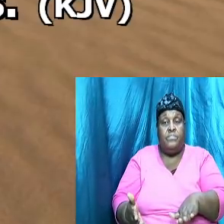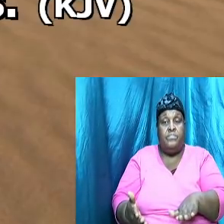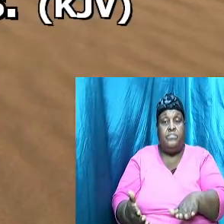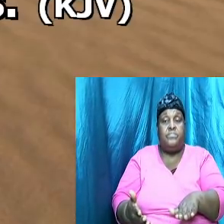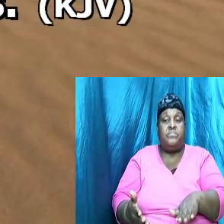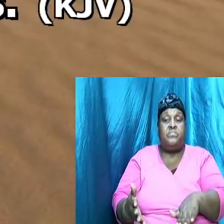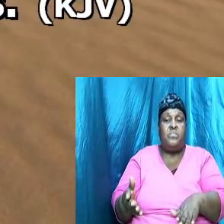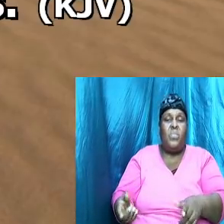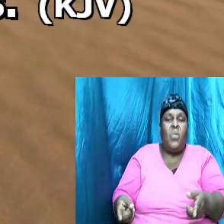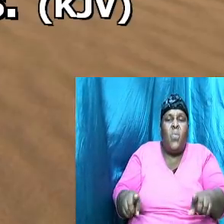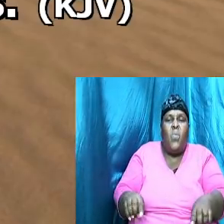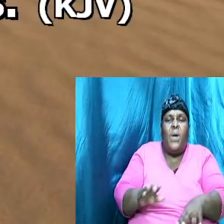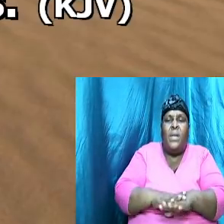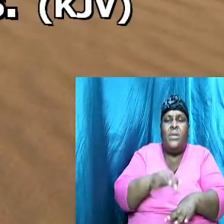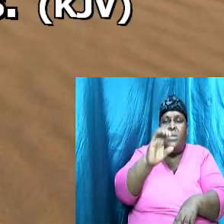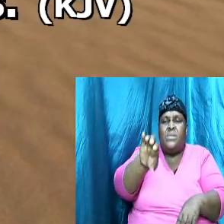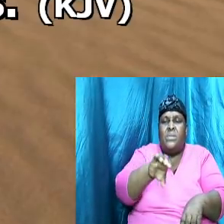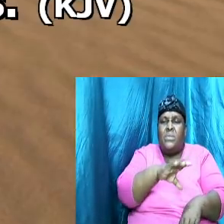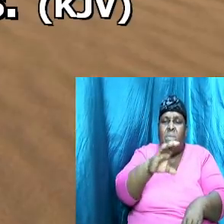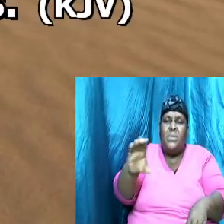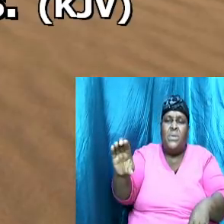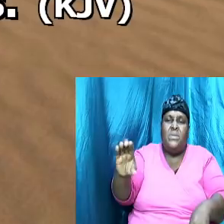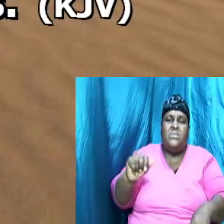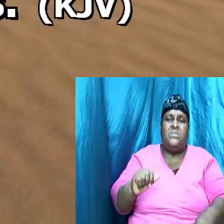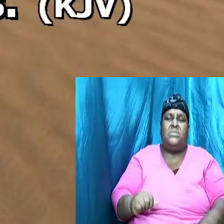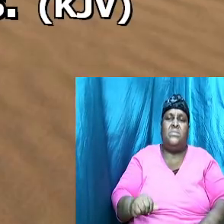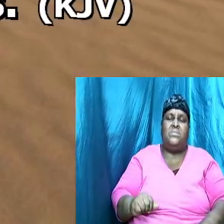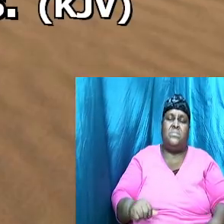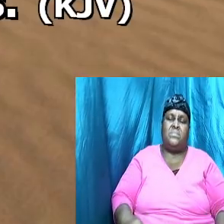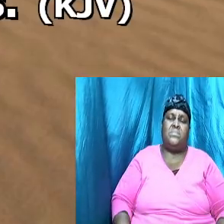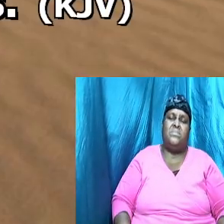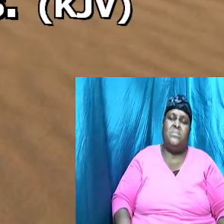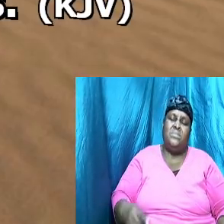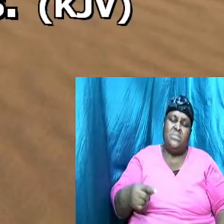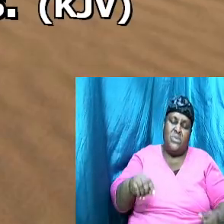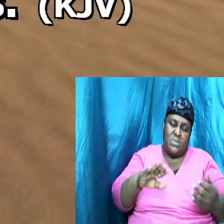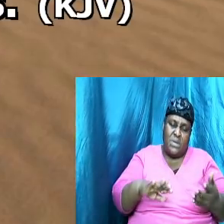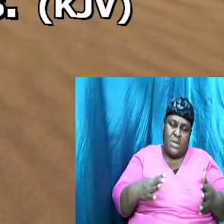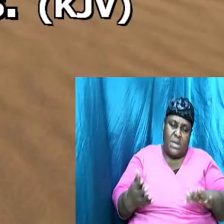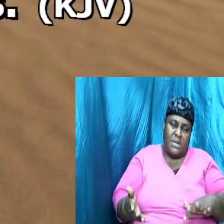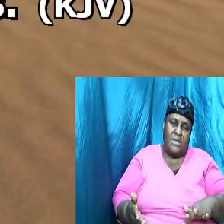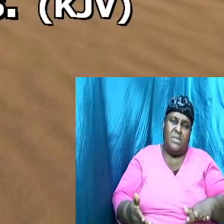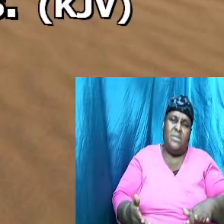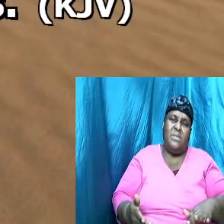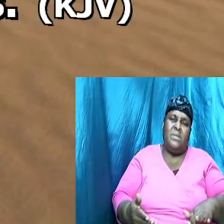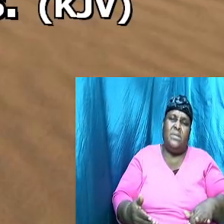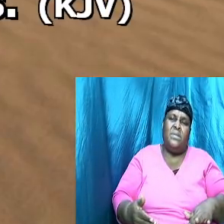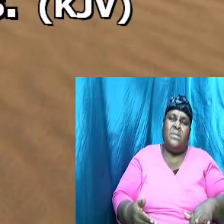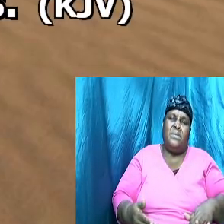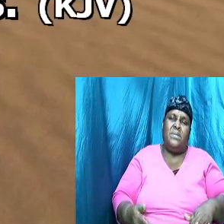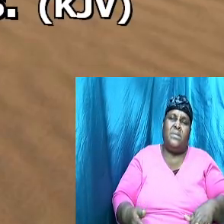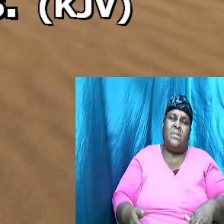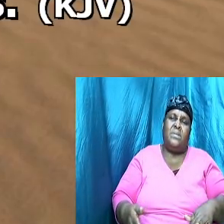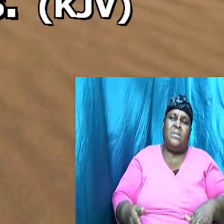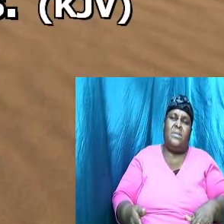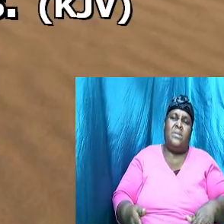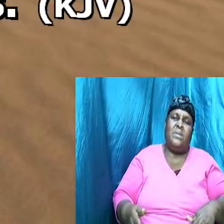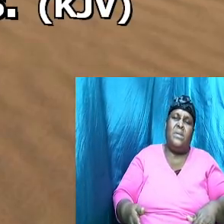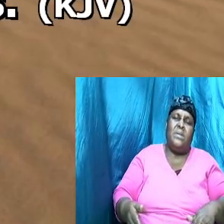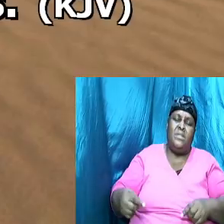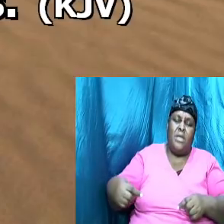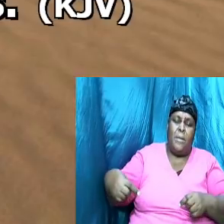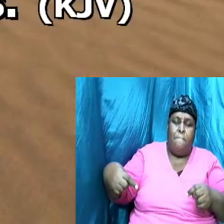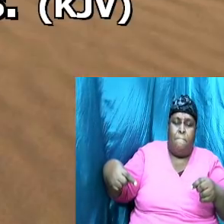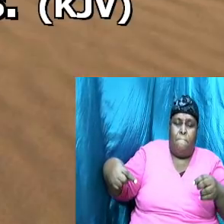while he was on the cross gearing up to die and they died they thrust a sword in his